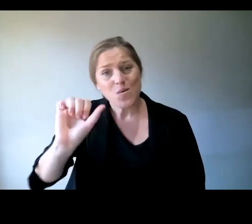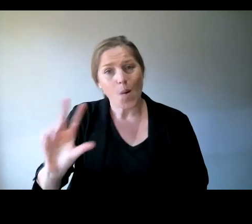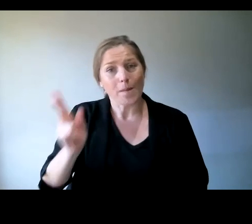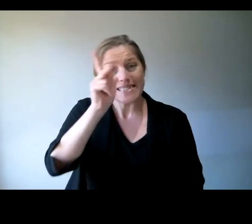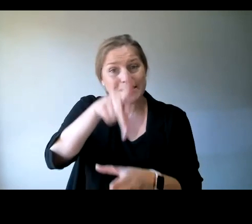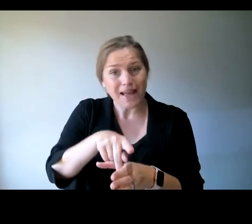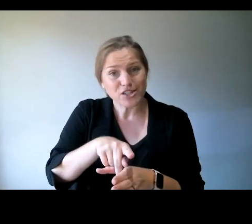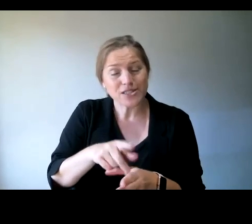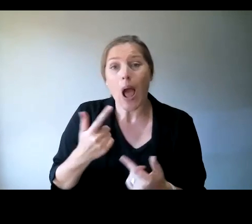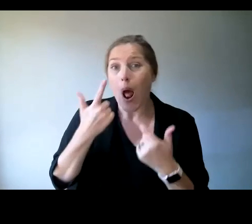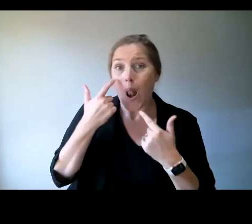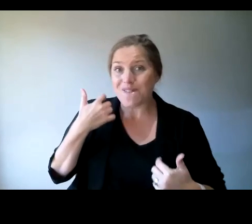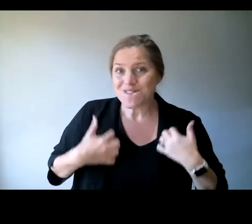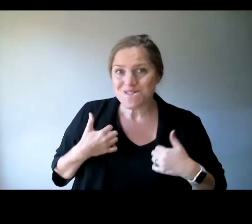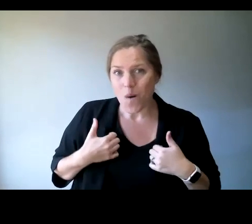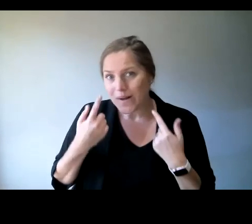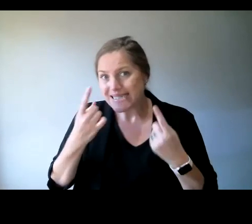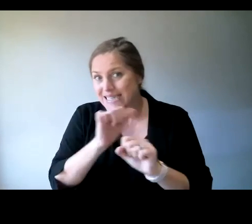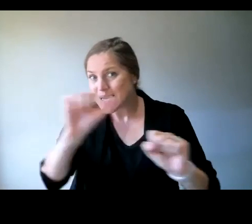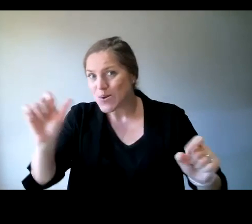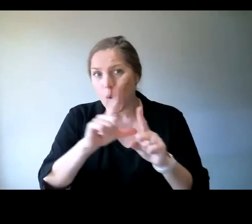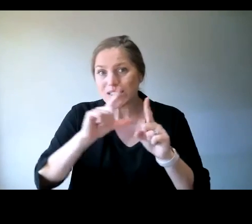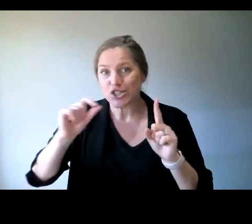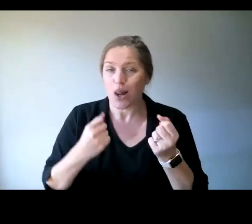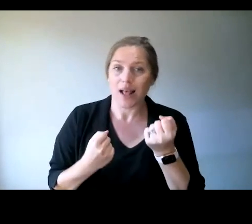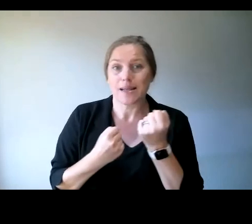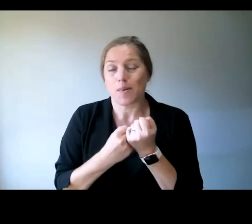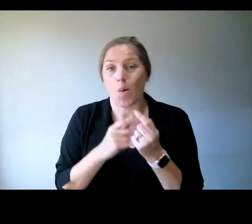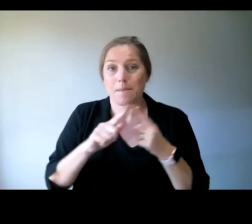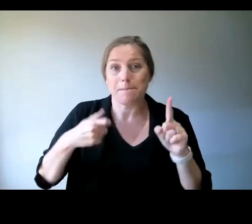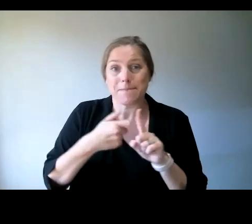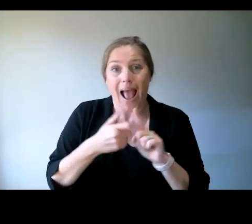Look forward to receiving your Digital Supporter Pack soon. Go forth and advocate.